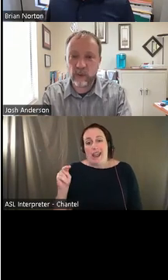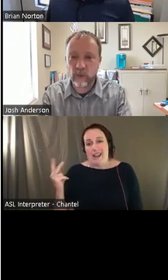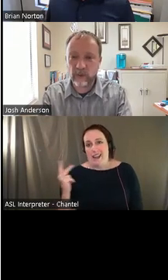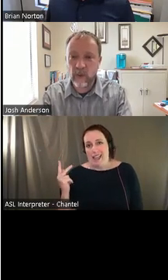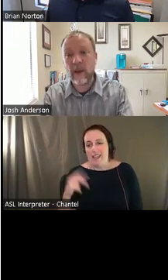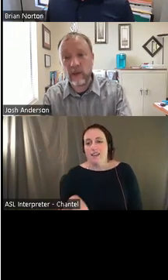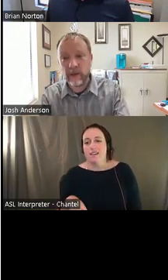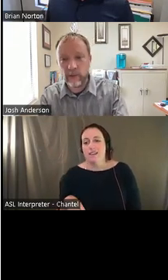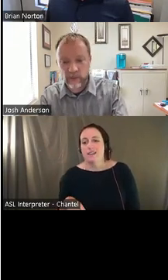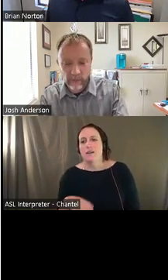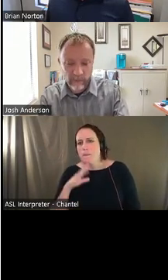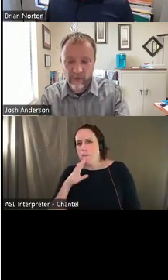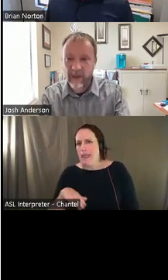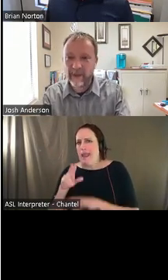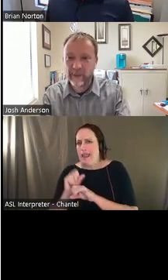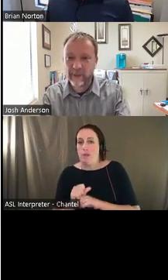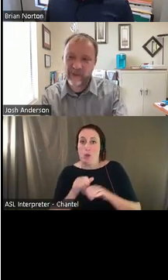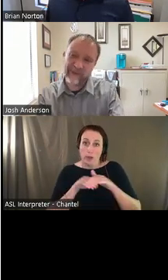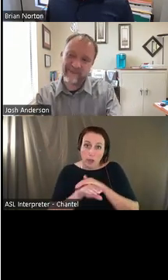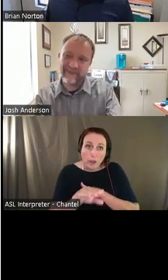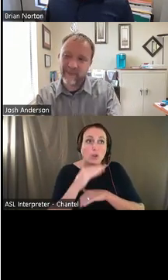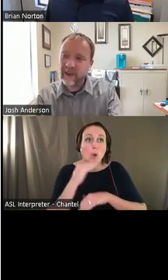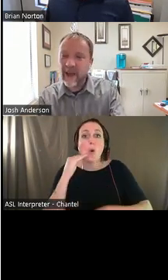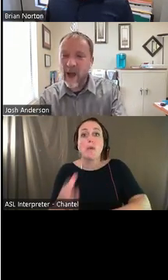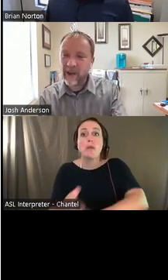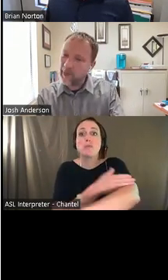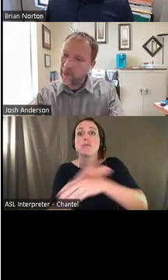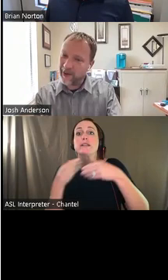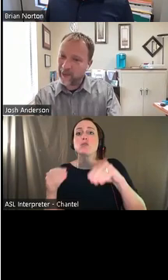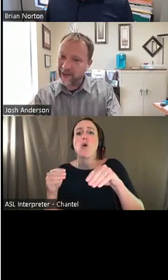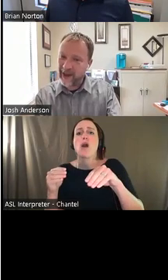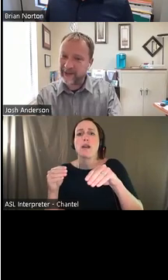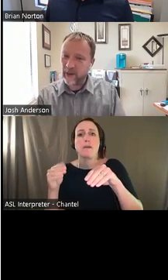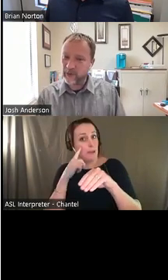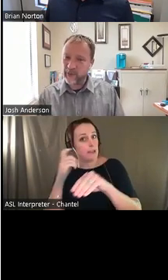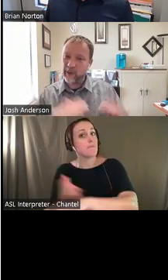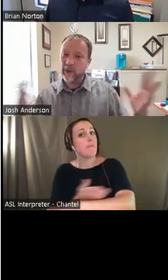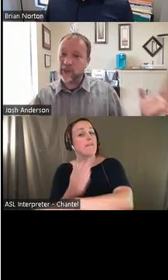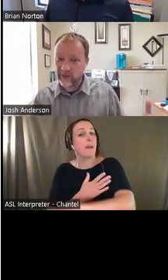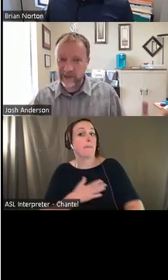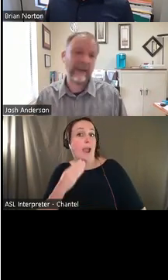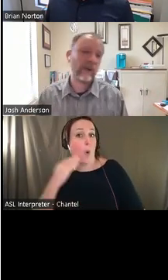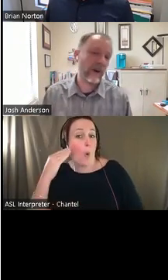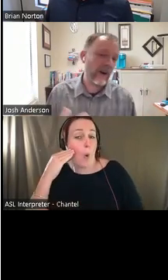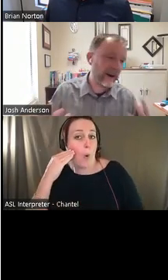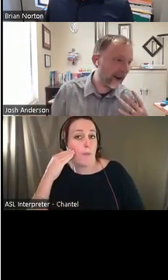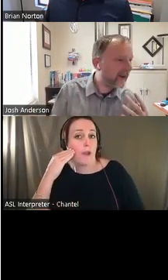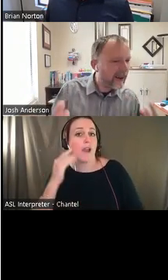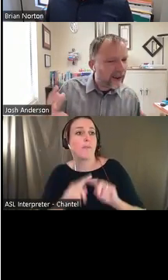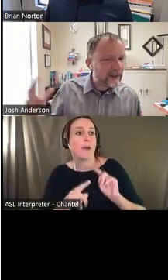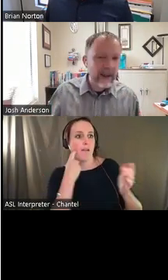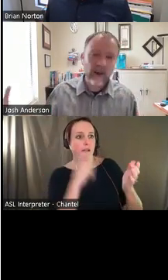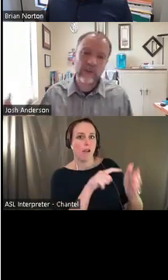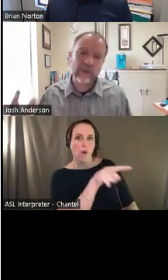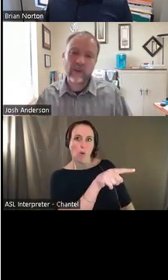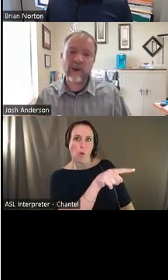improvement stores. And we might be looking for something for the house, but we're also like, Hmm, how can I modify that to help somebody with this need? Or how can I